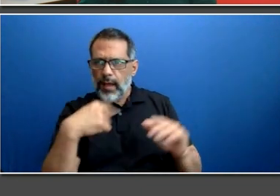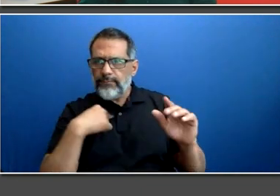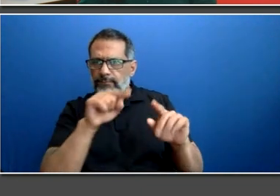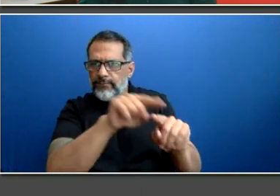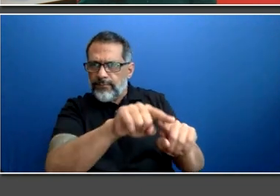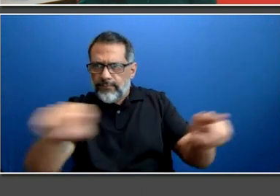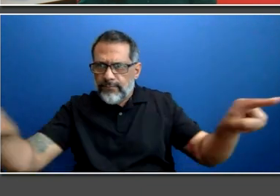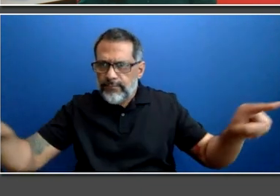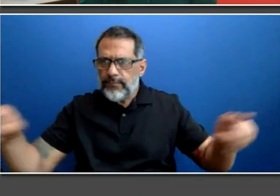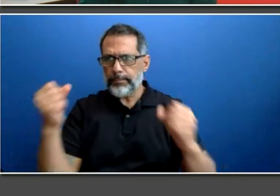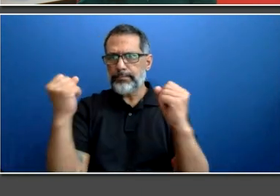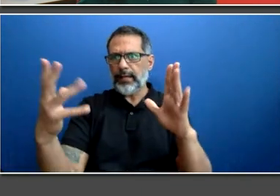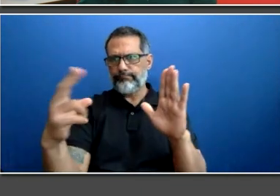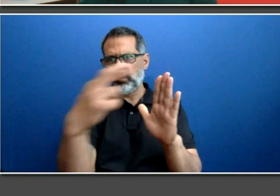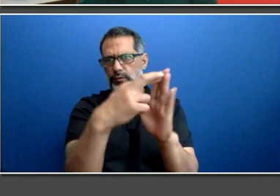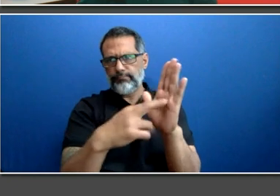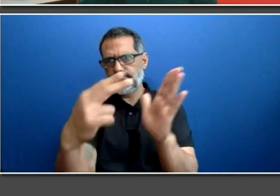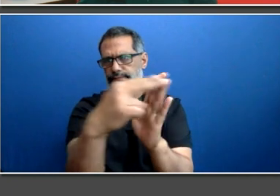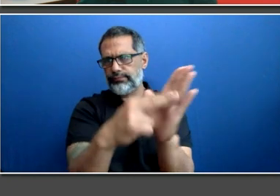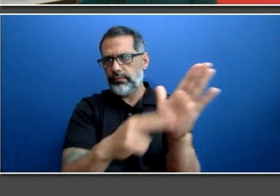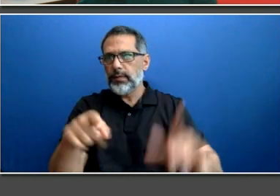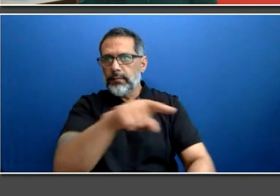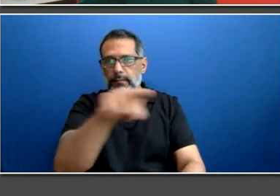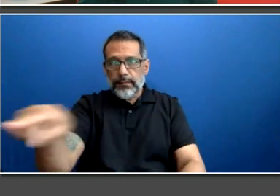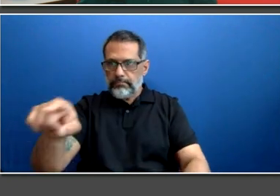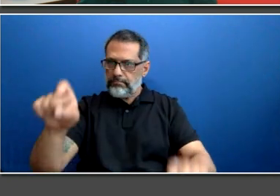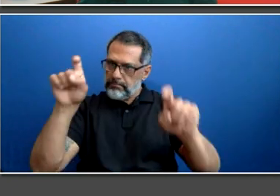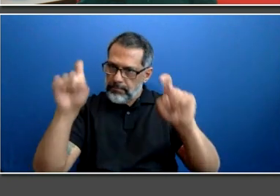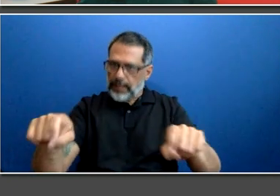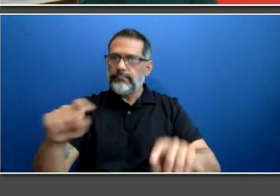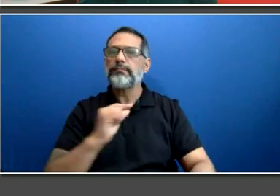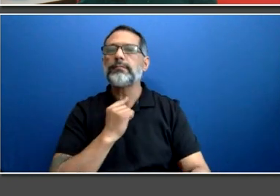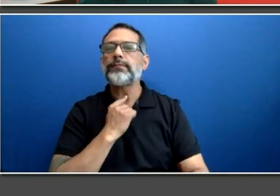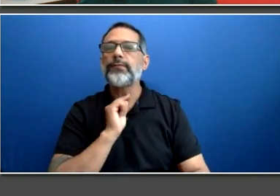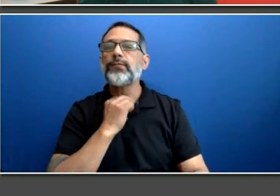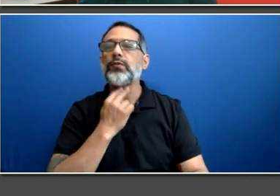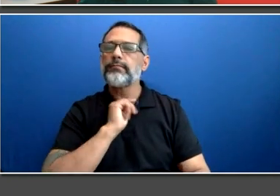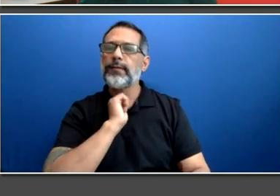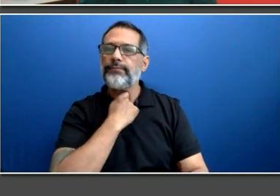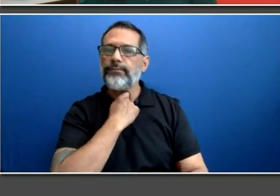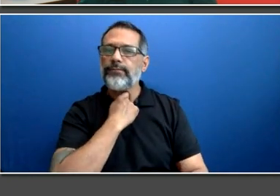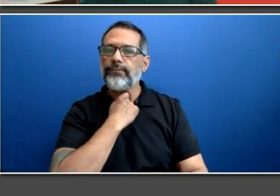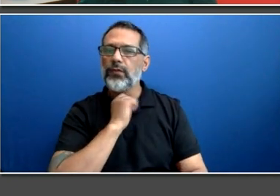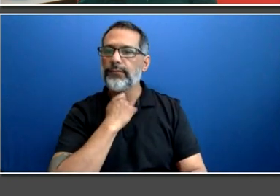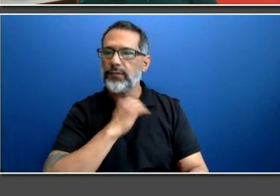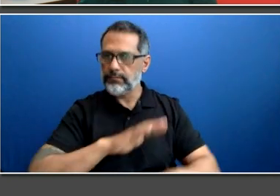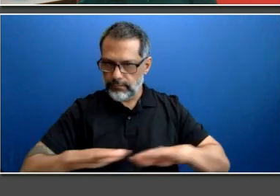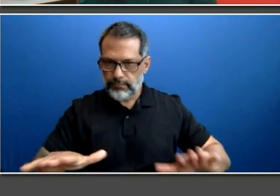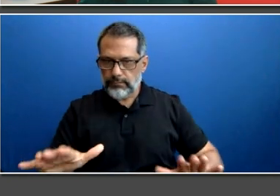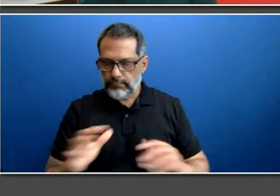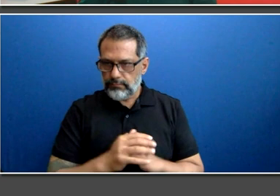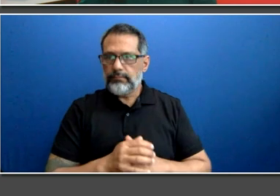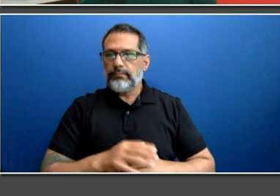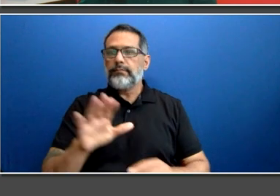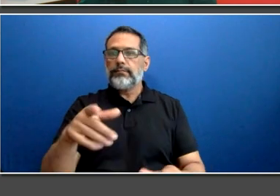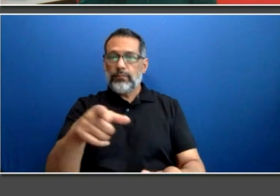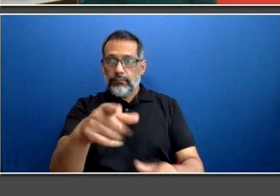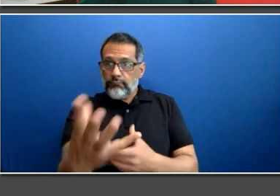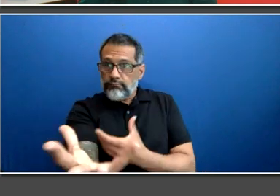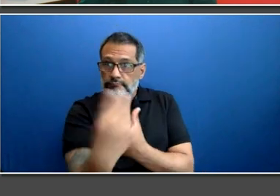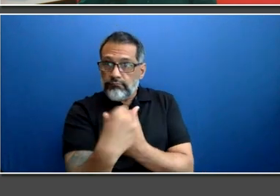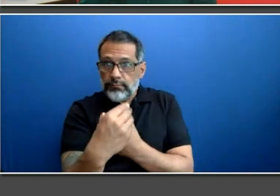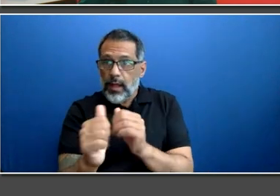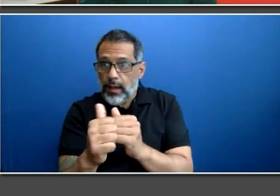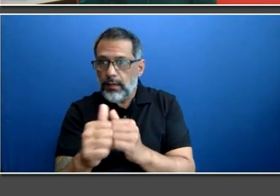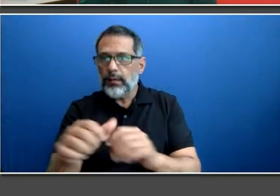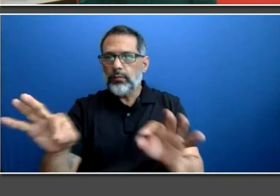muted. That means we will invite your participation through the chat box. You can access this by clicking or tapping